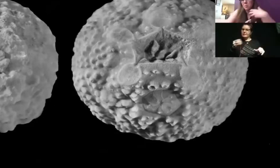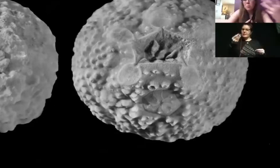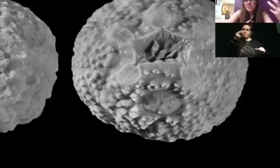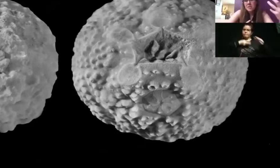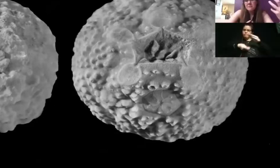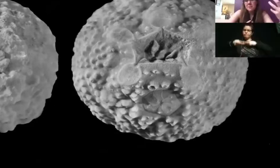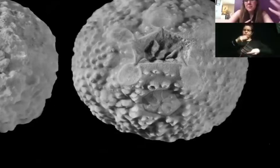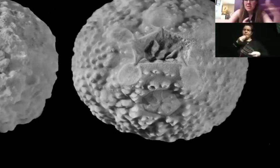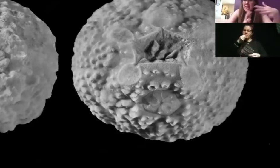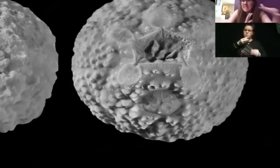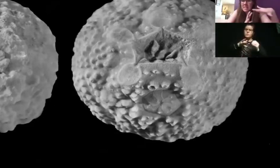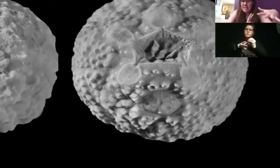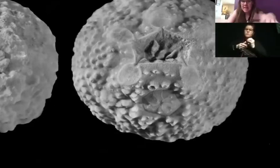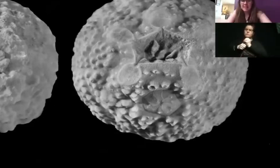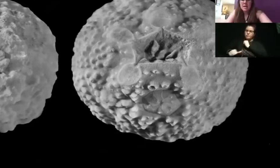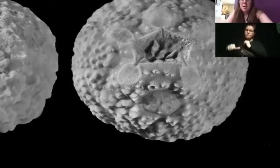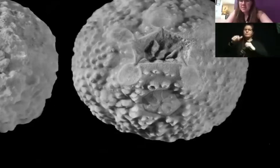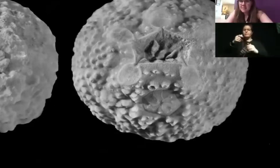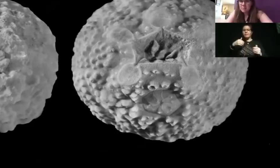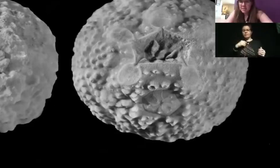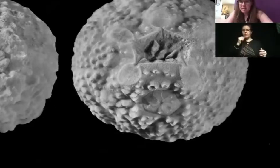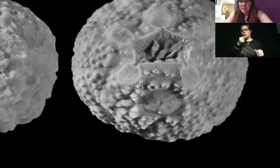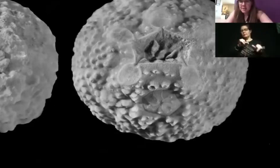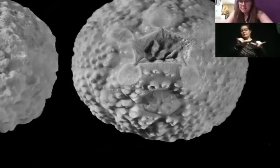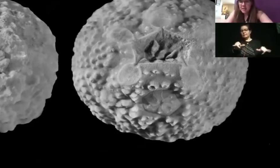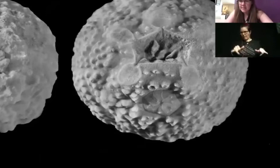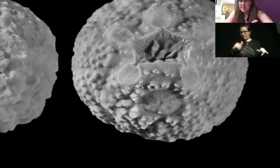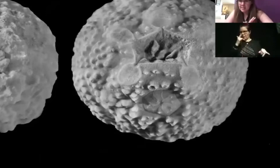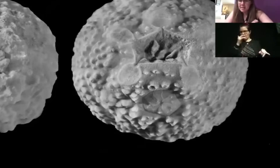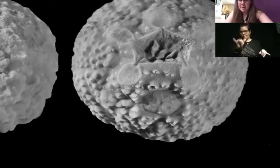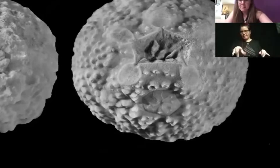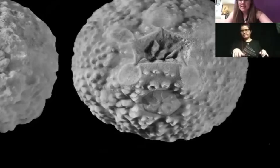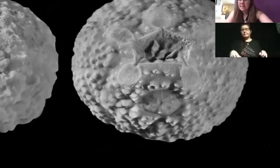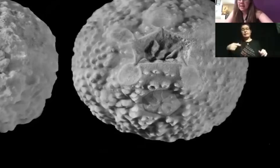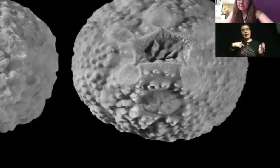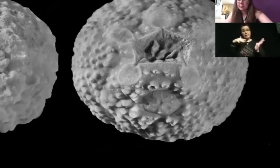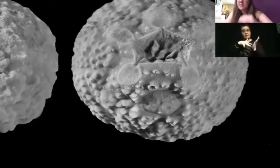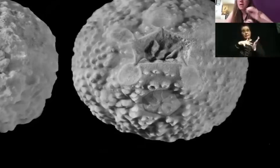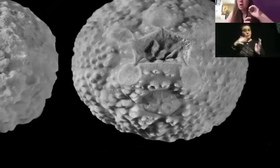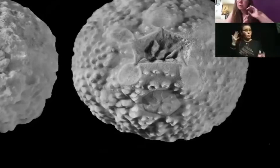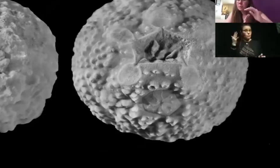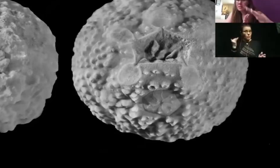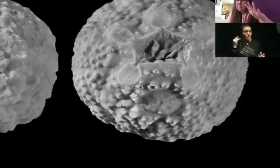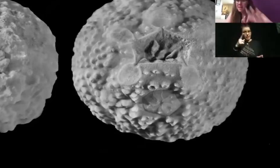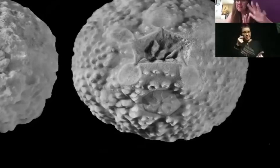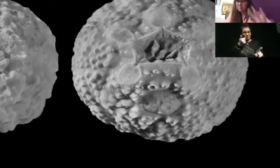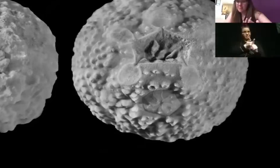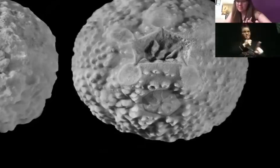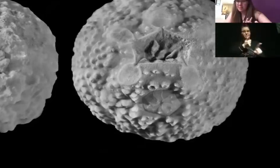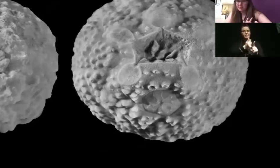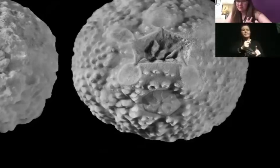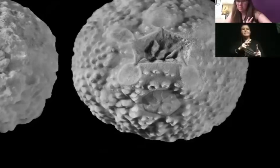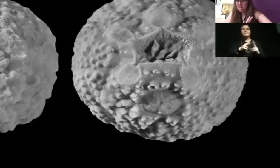getting rid of food and things like that. But this is what they look like. And I study them because echinoderms are really picky